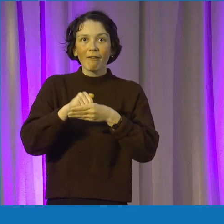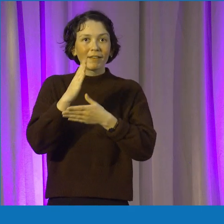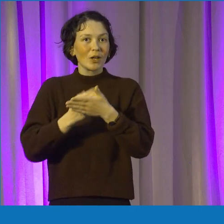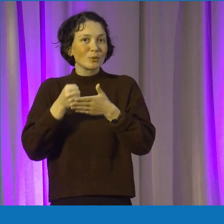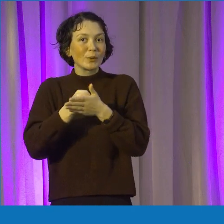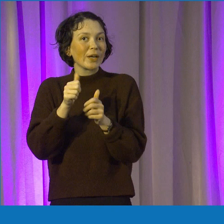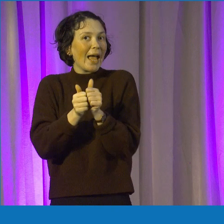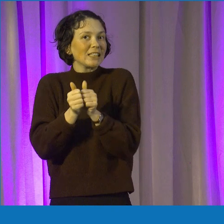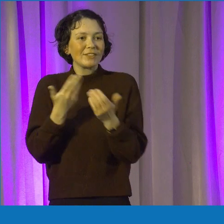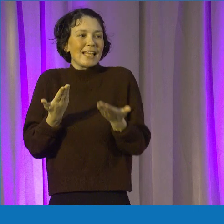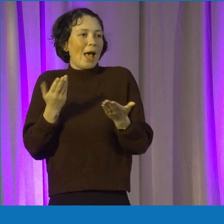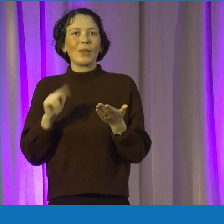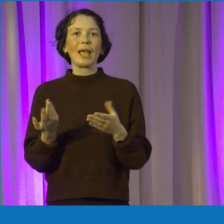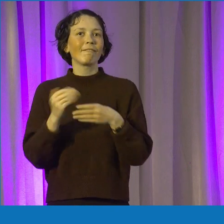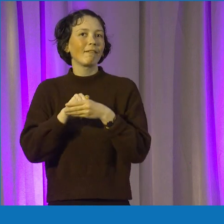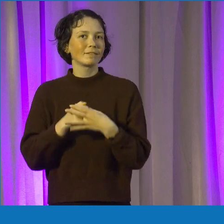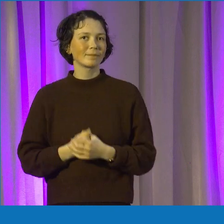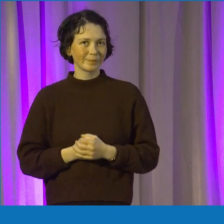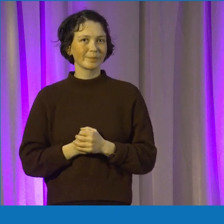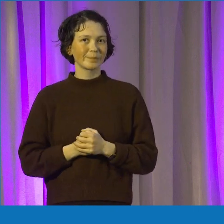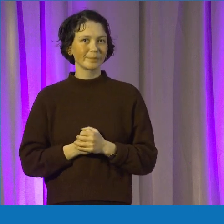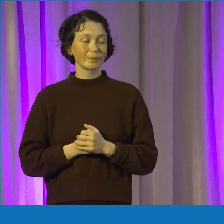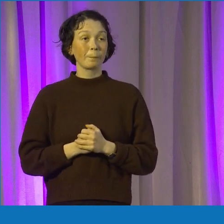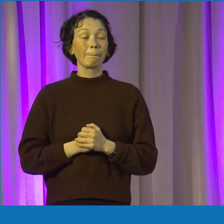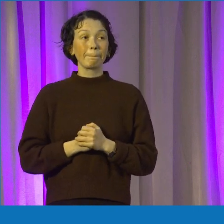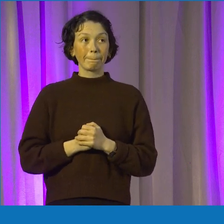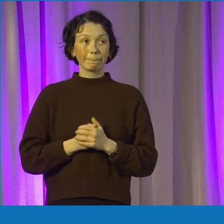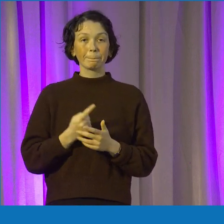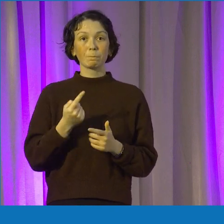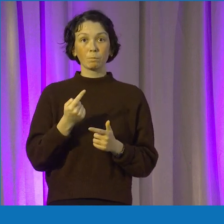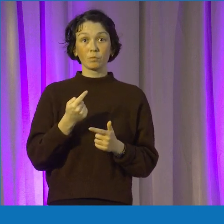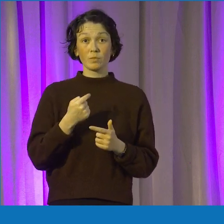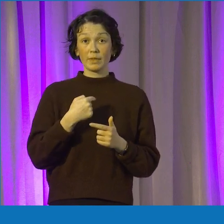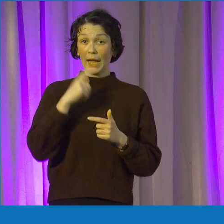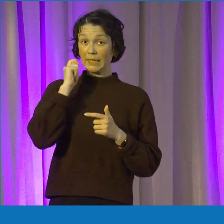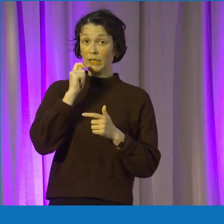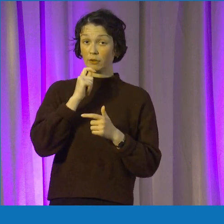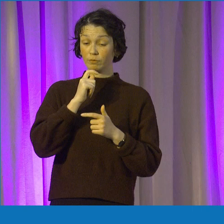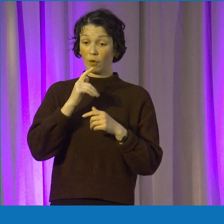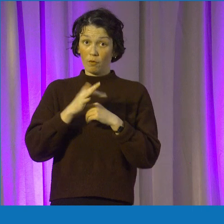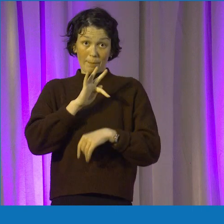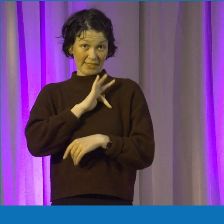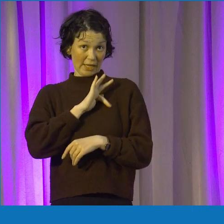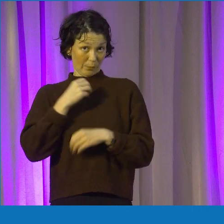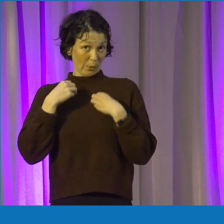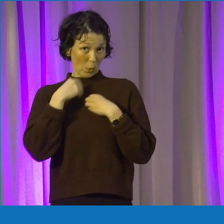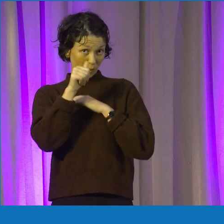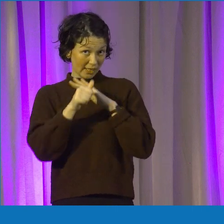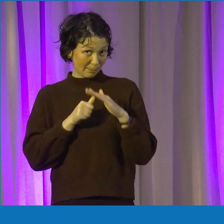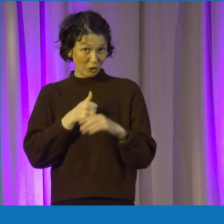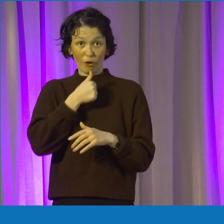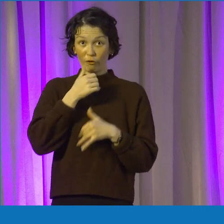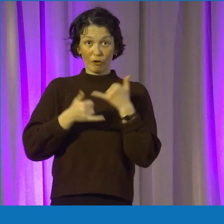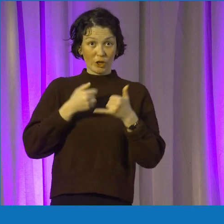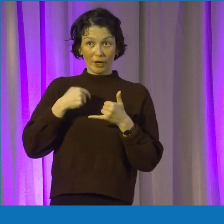wider? How would they get involved when they start here? So I would say first year, definitely for me, was the year I had the most